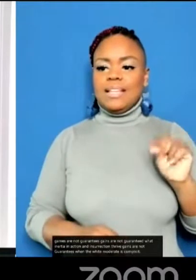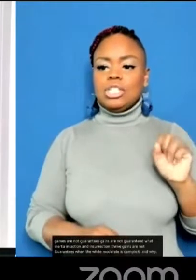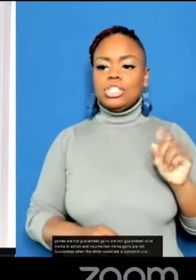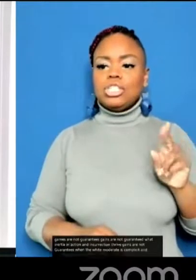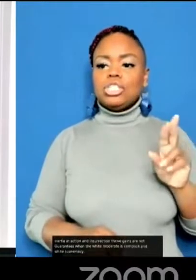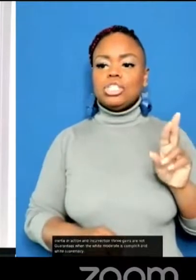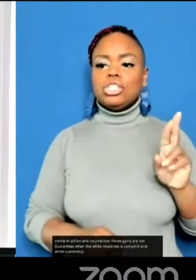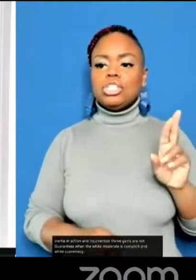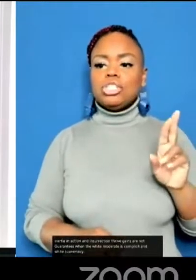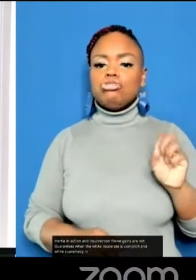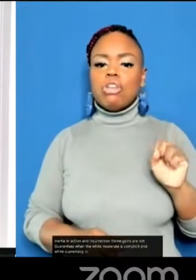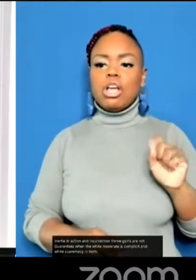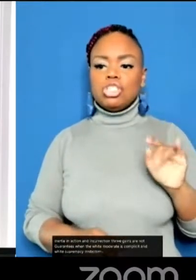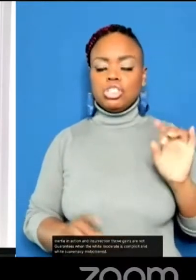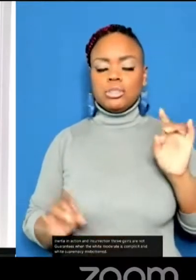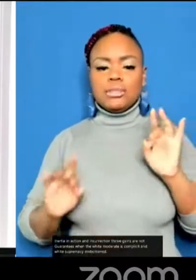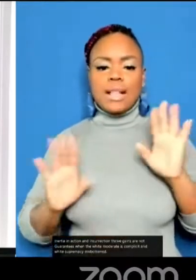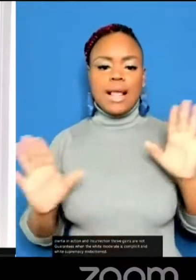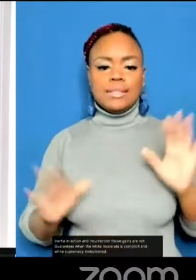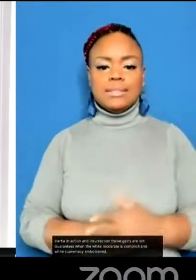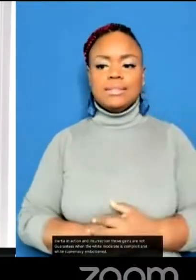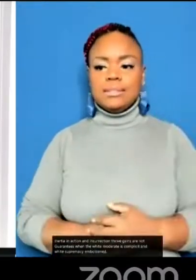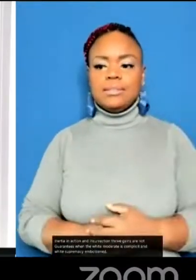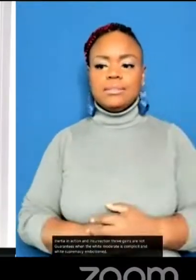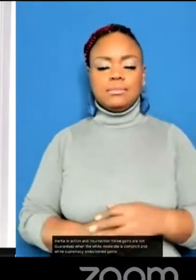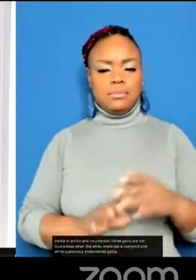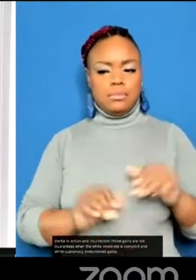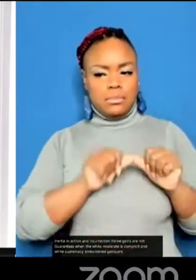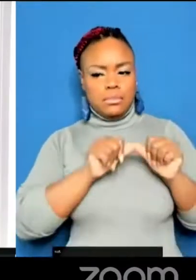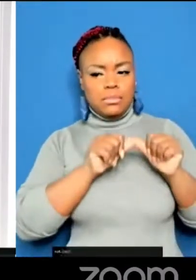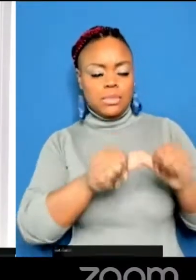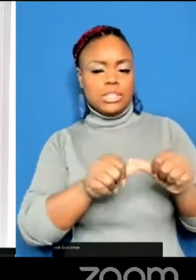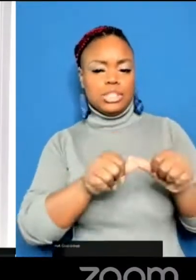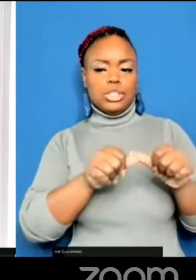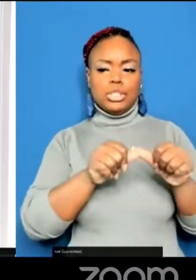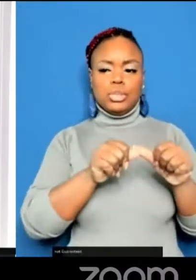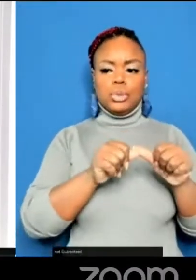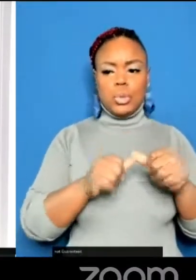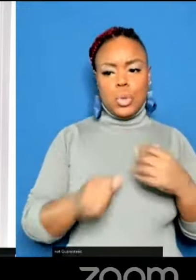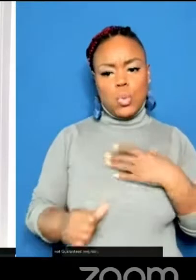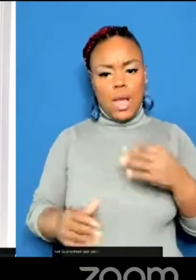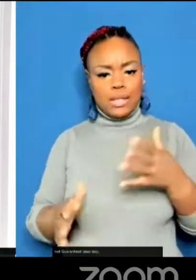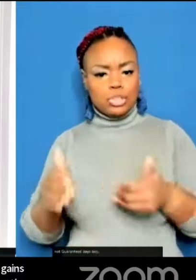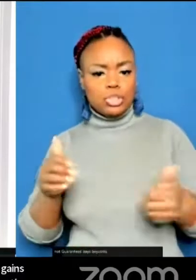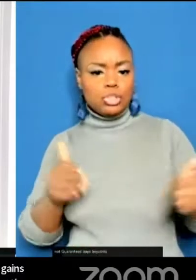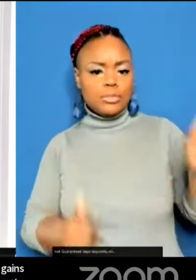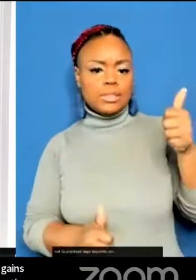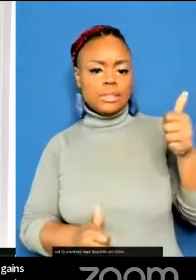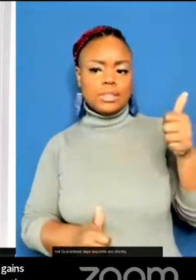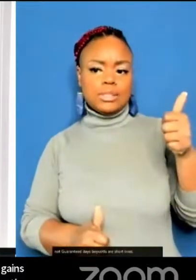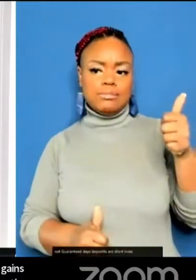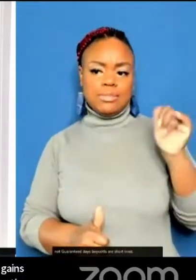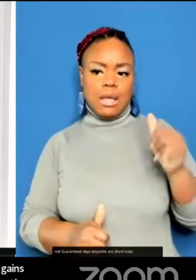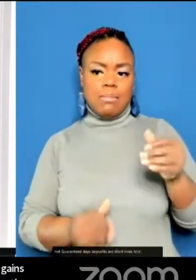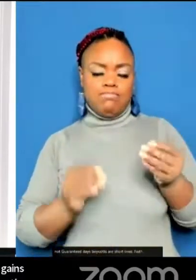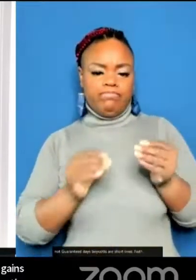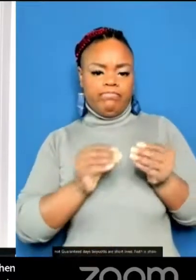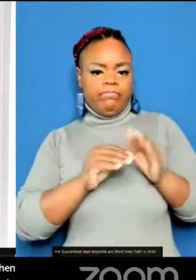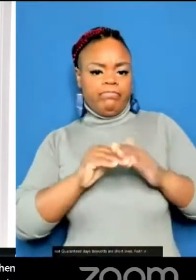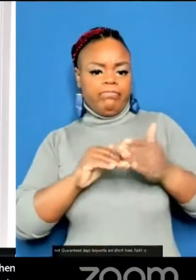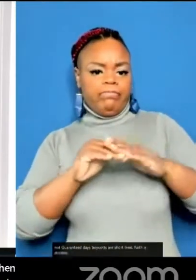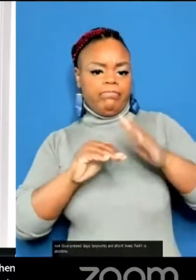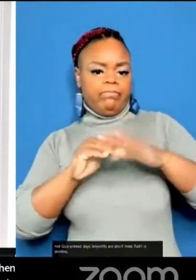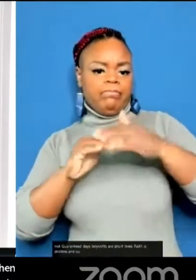supremacy emboldened. Gains are not guarantees when today's boycotts are short-lived, faith is shallow,